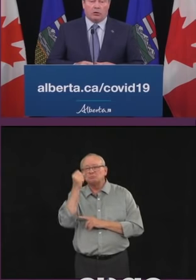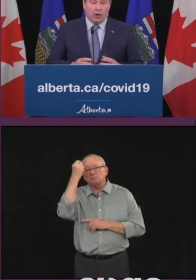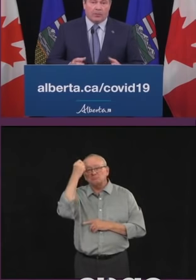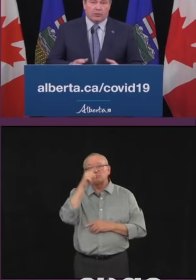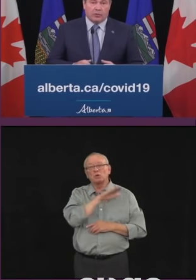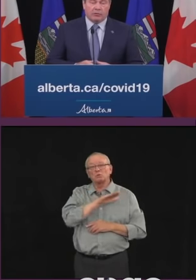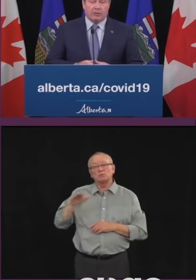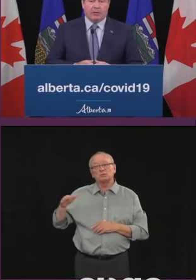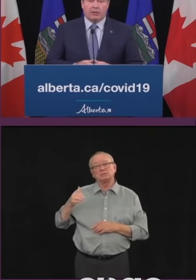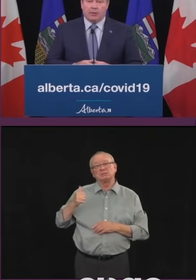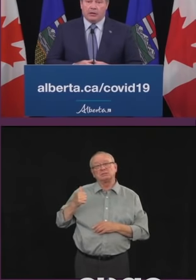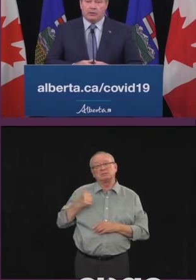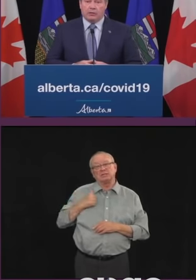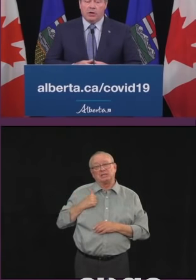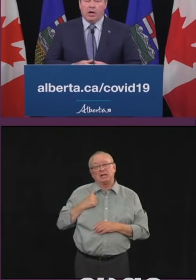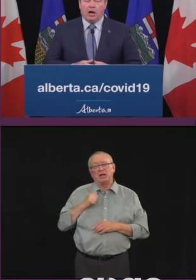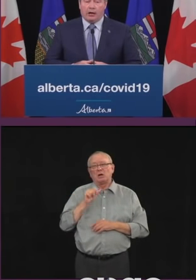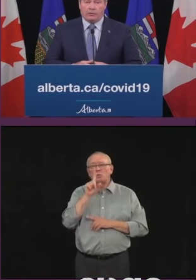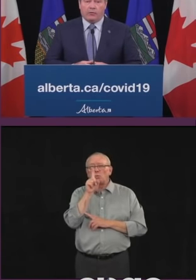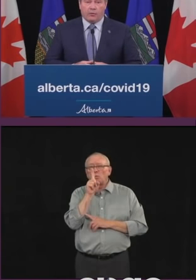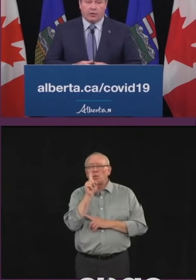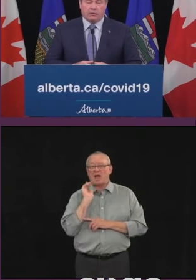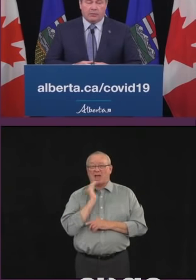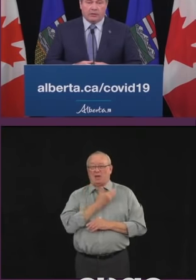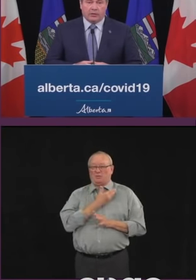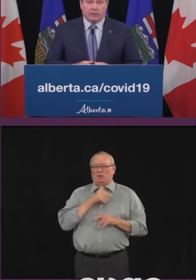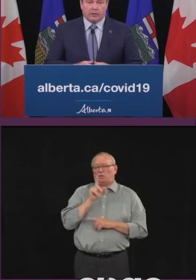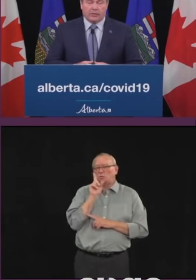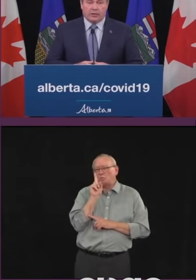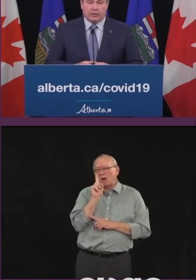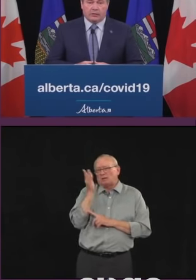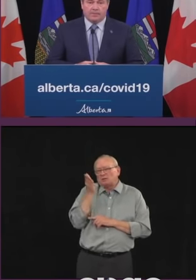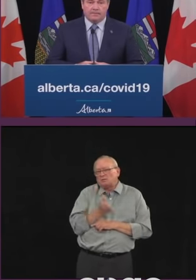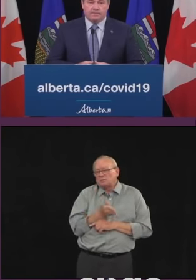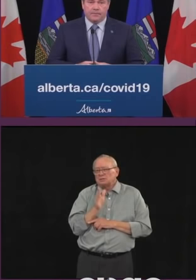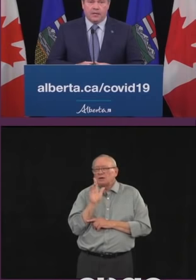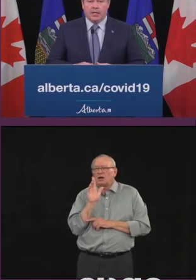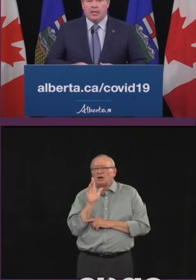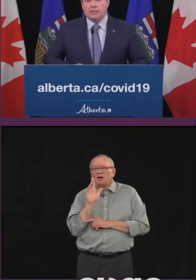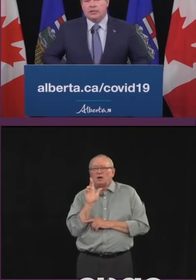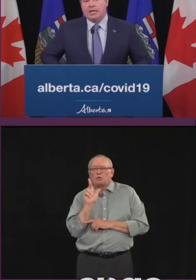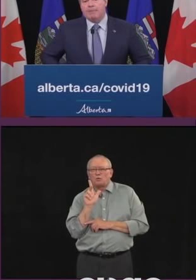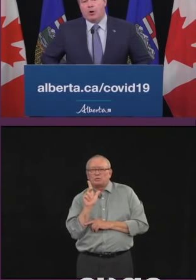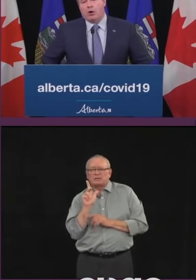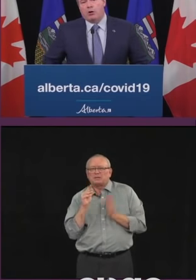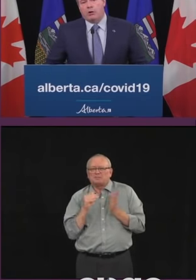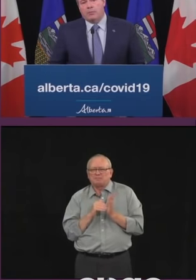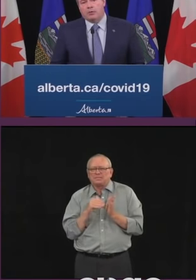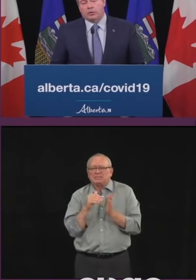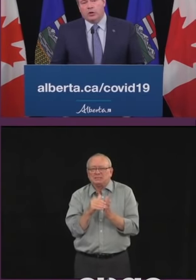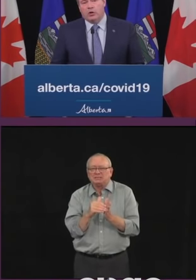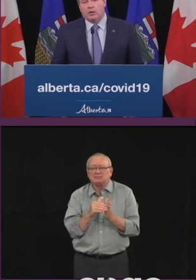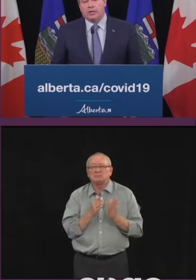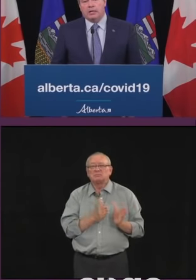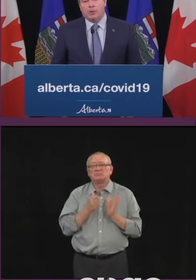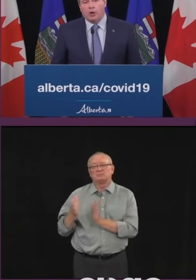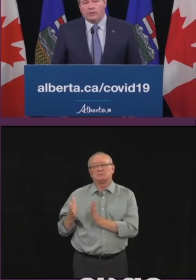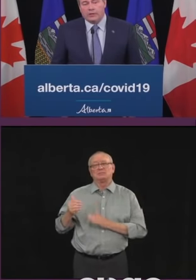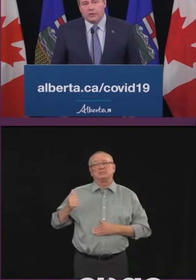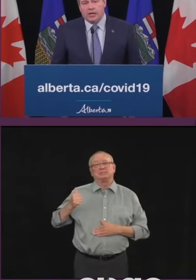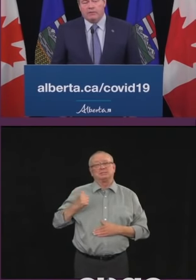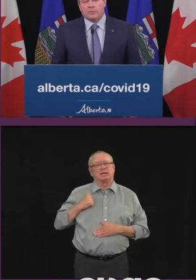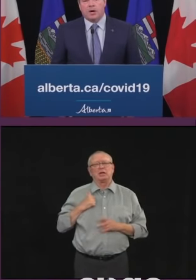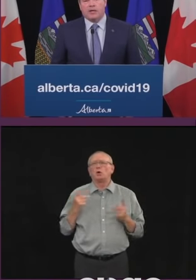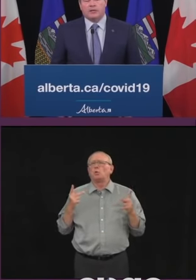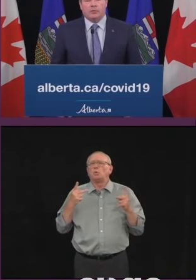sorry one per 23 million compared to 143 million in the rest of the country. To keep our numbers low and keep